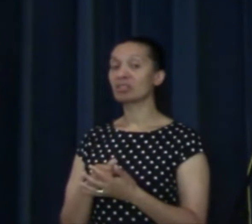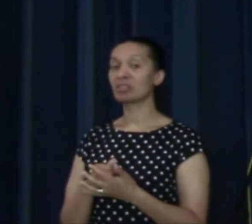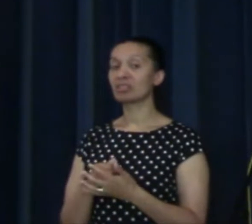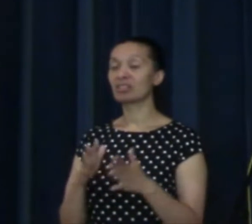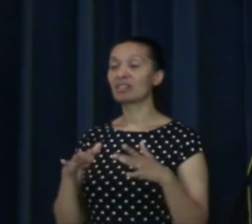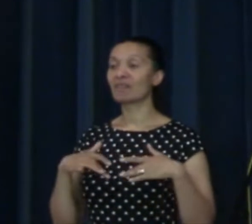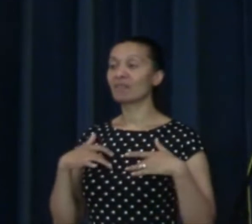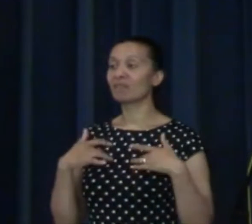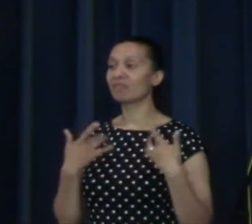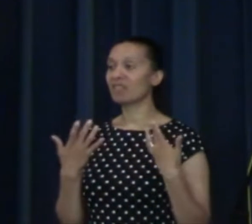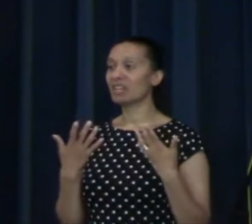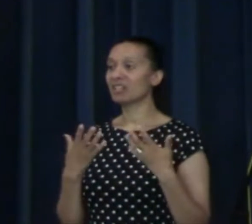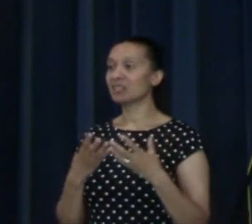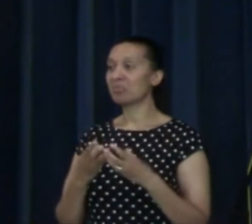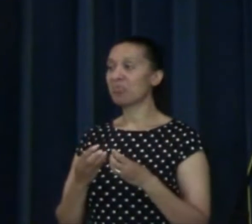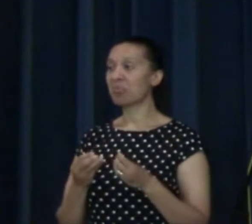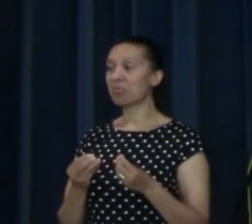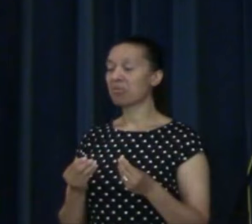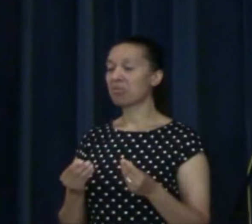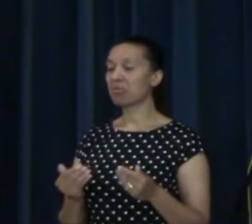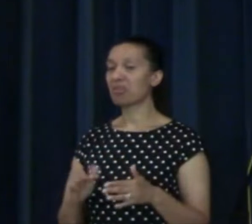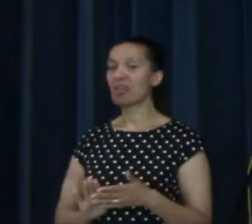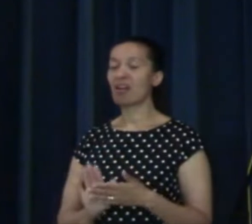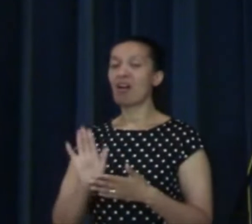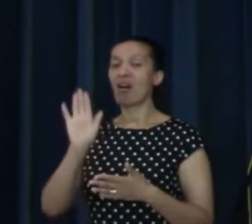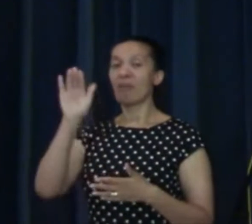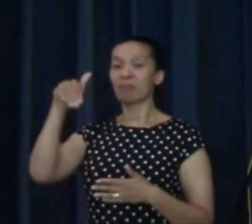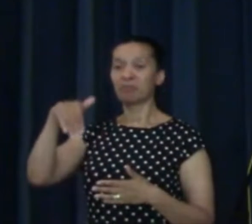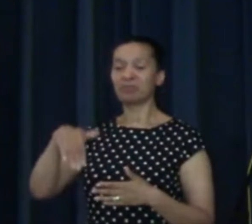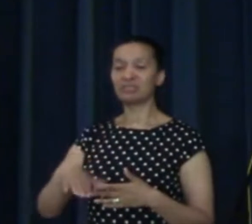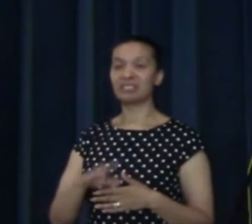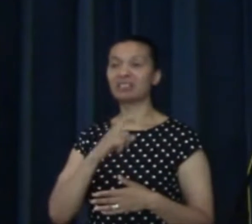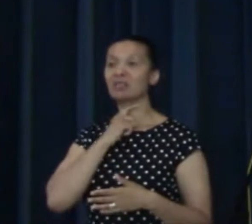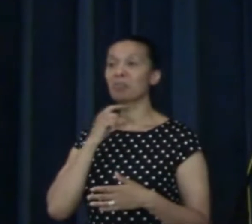I've had my ups and downs over the years. Ups and downs as a pastor.